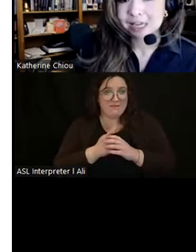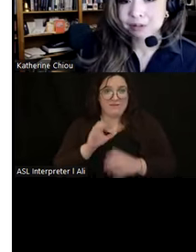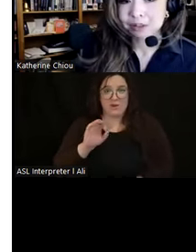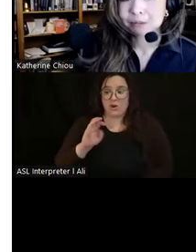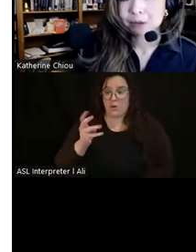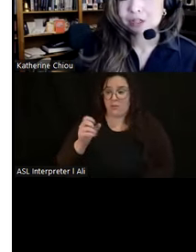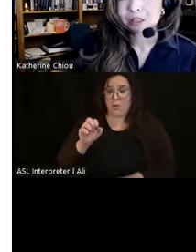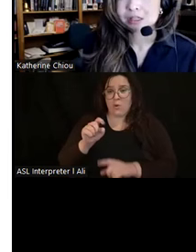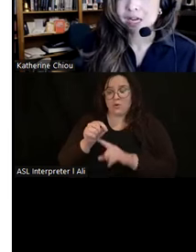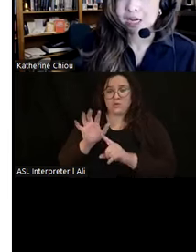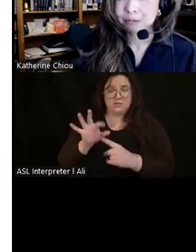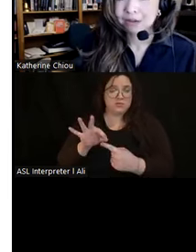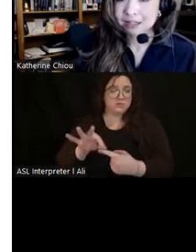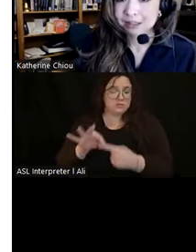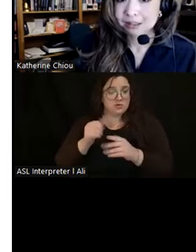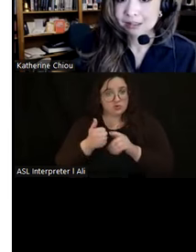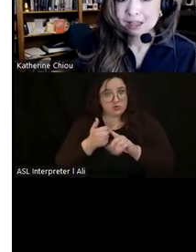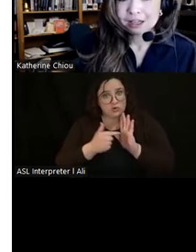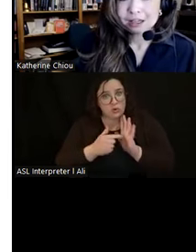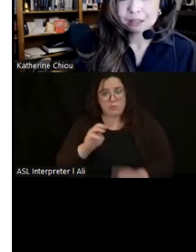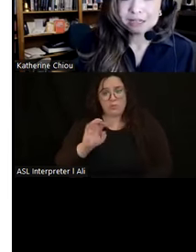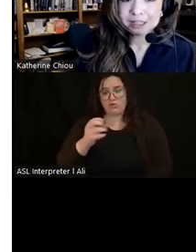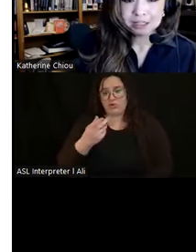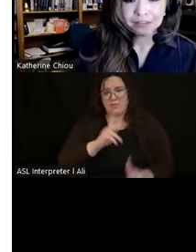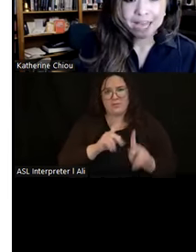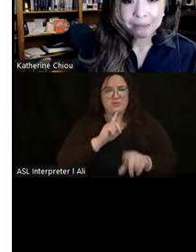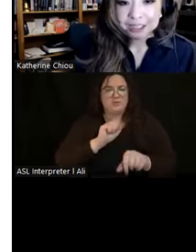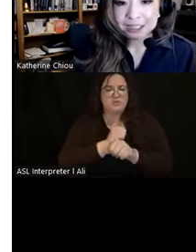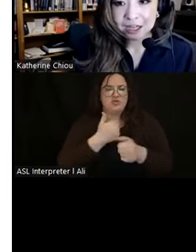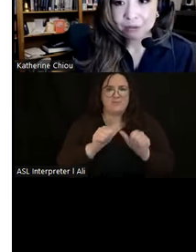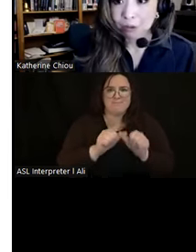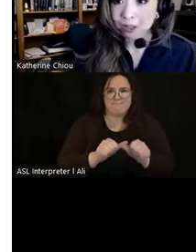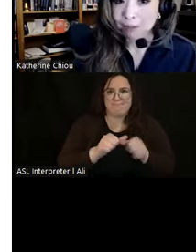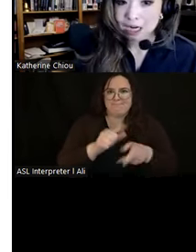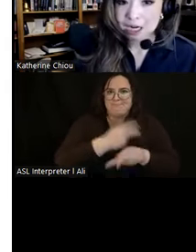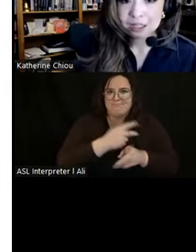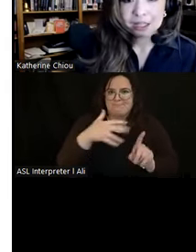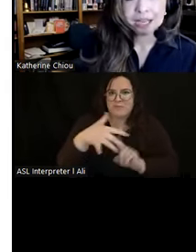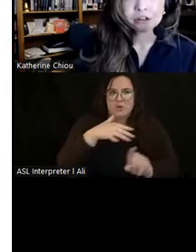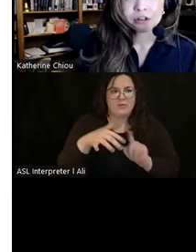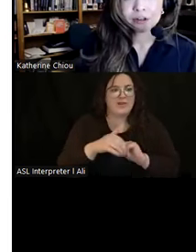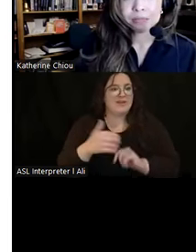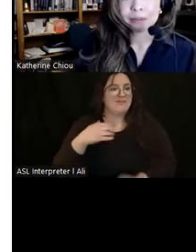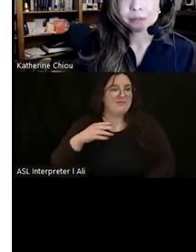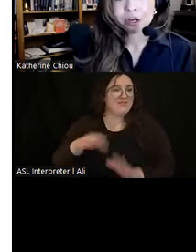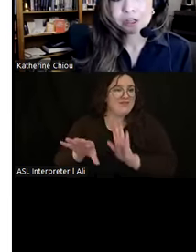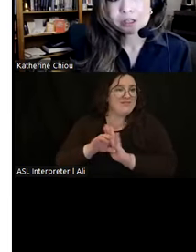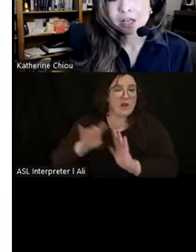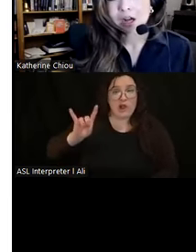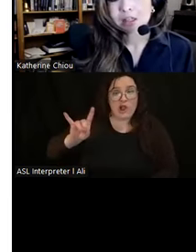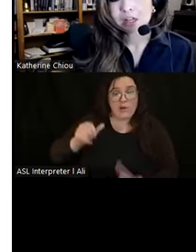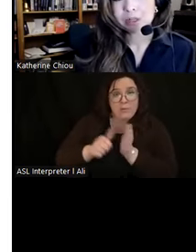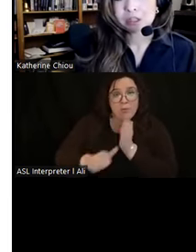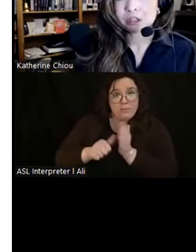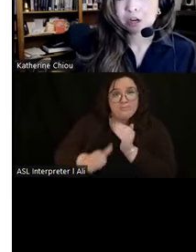example of the Moche's sustainable practices. The presence of camelot dung, or llama dung, gathered from kept herds,